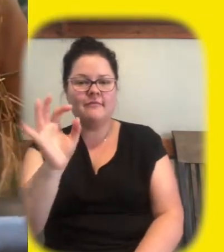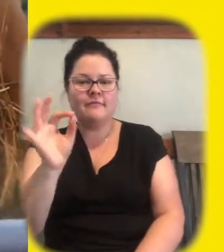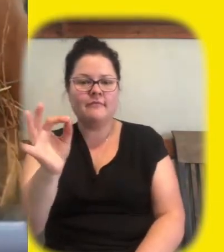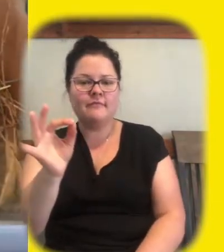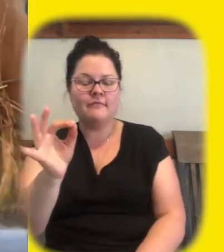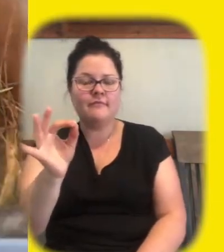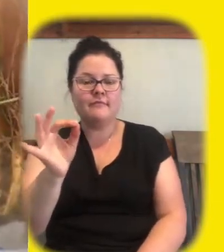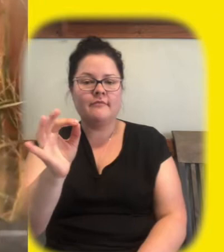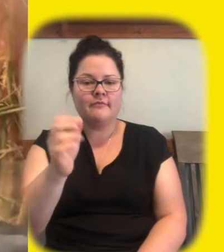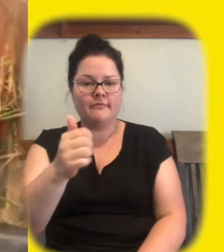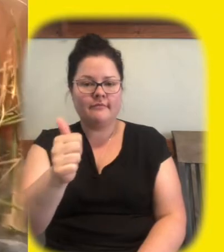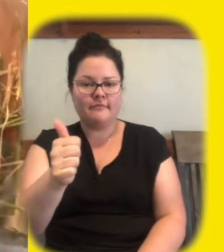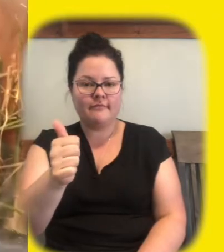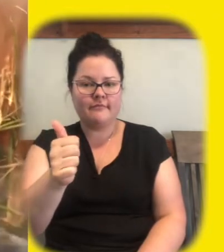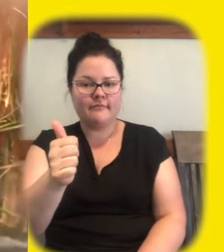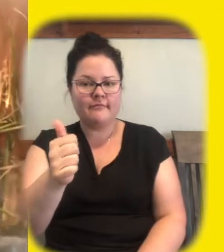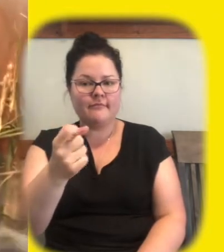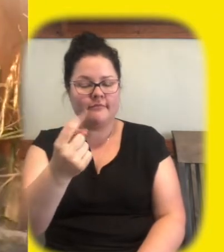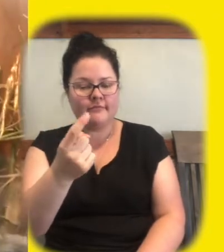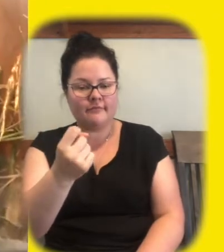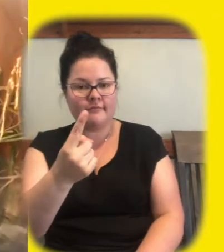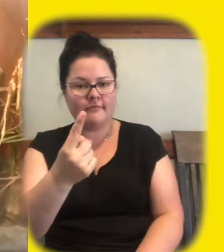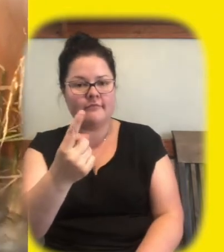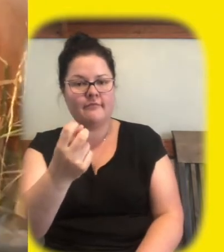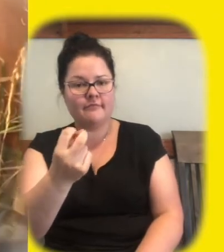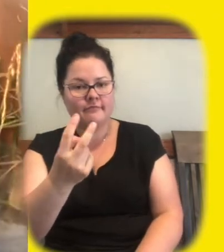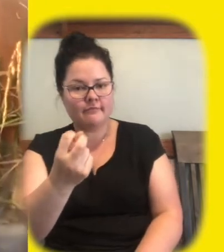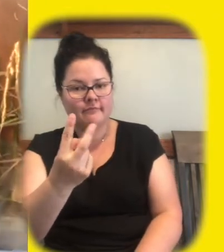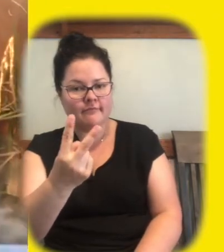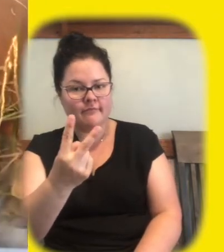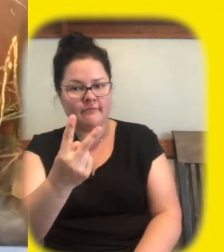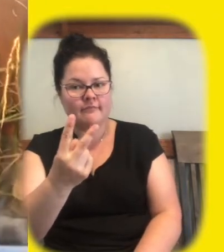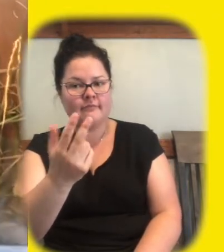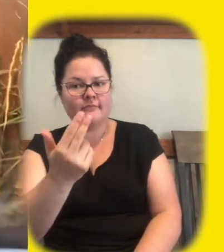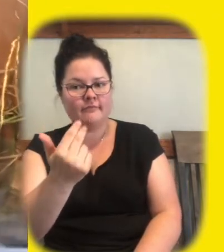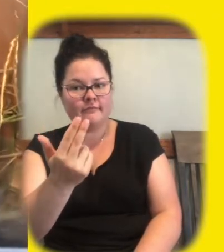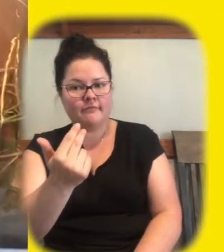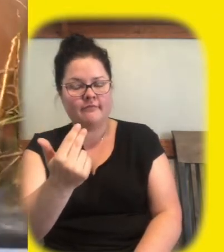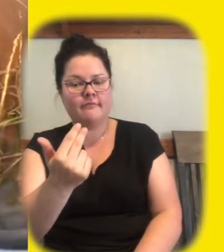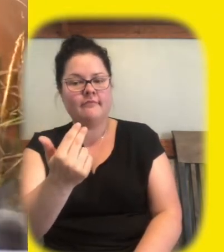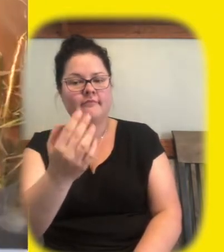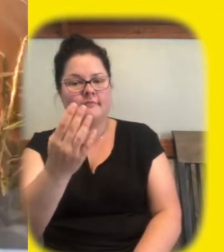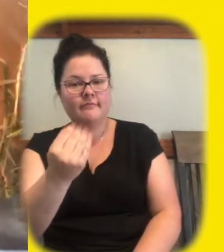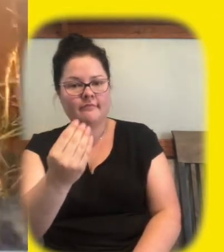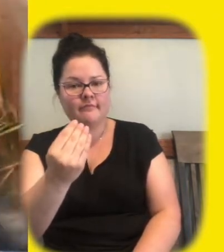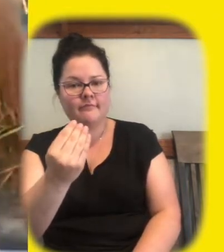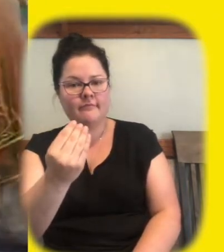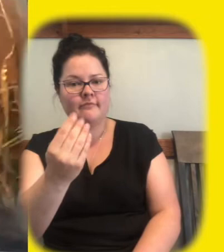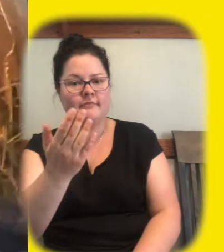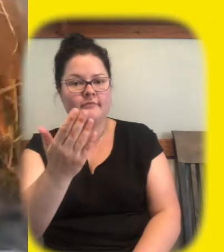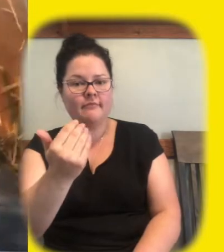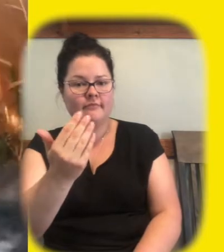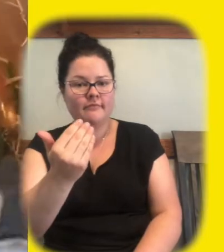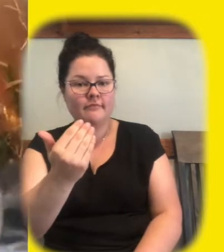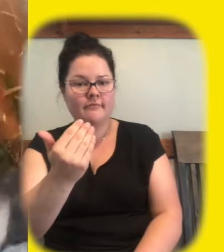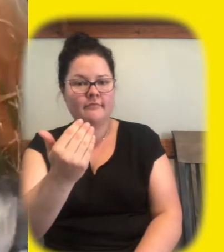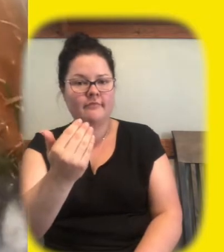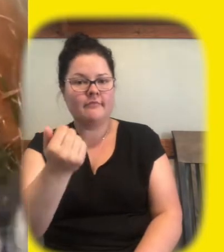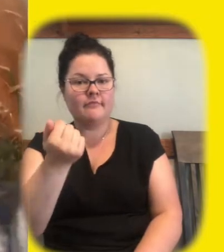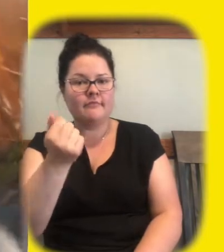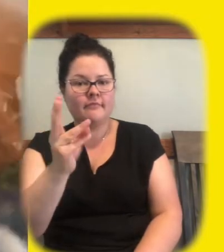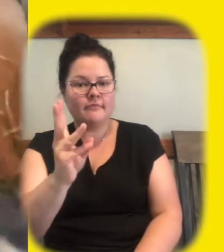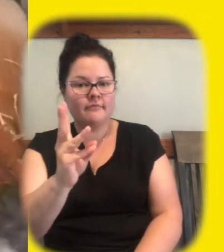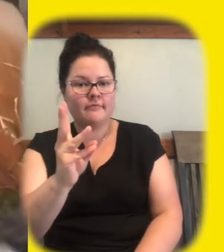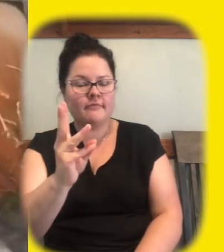seven eight nine ten eleven twelve thirteen four